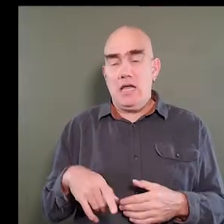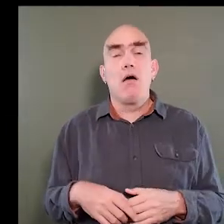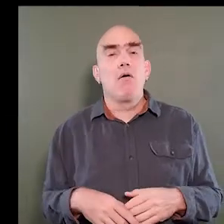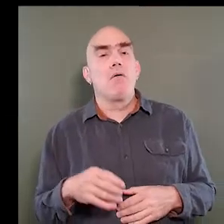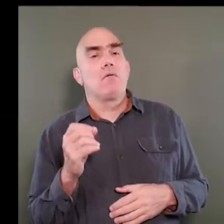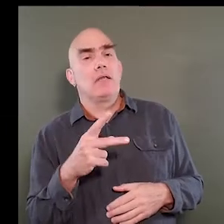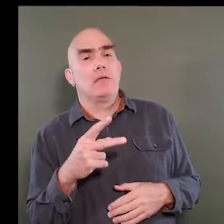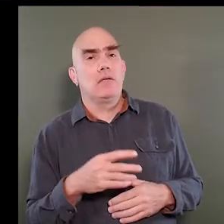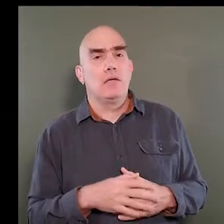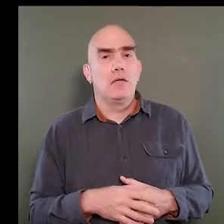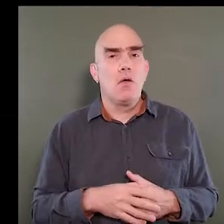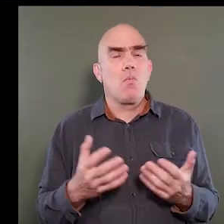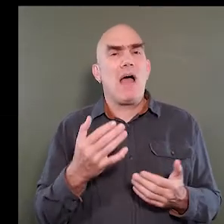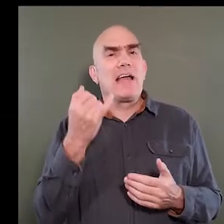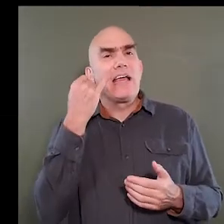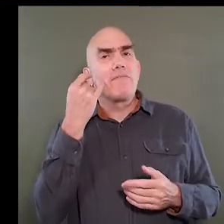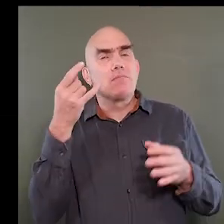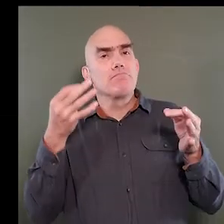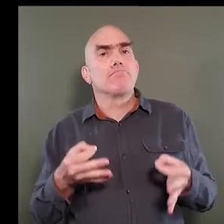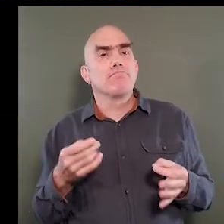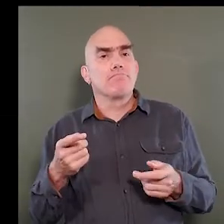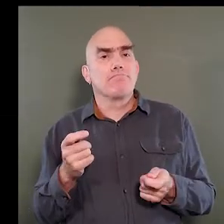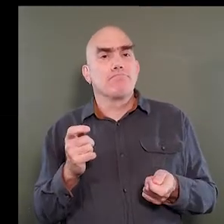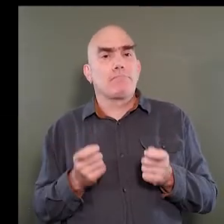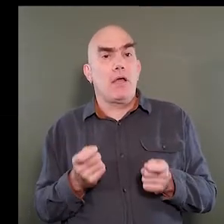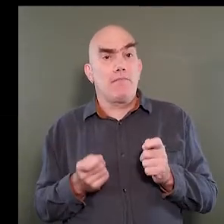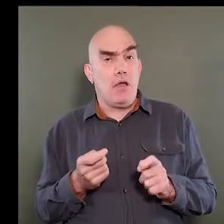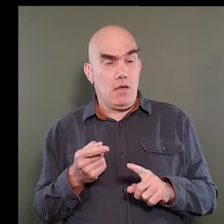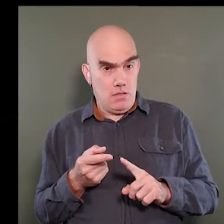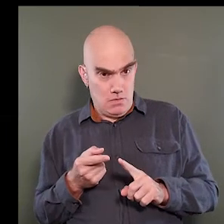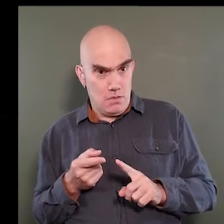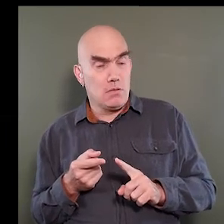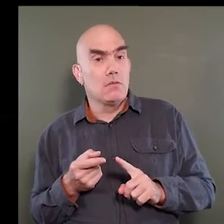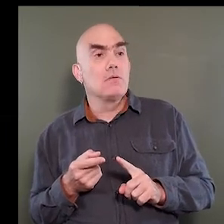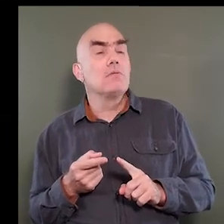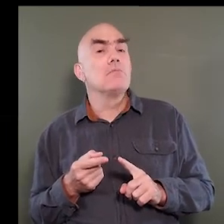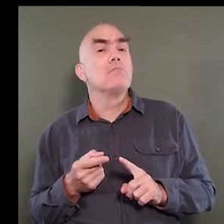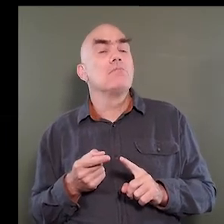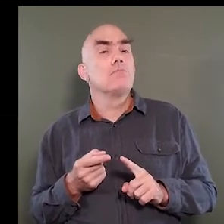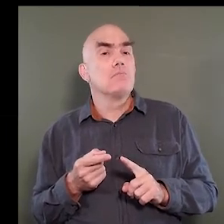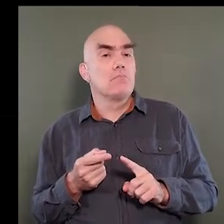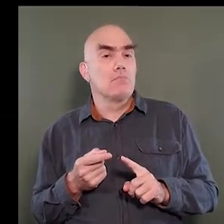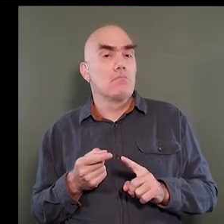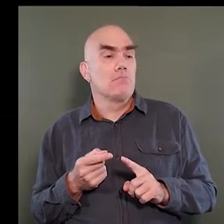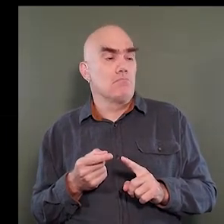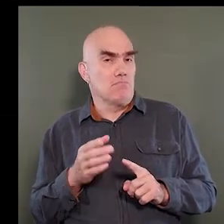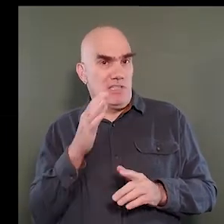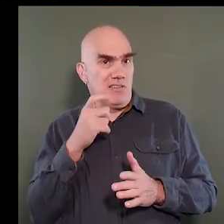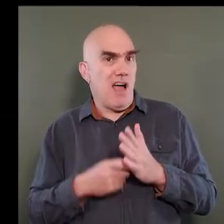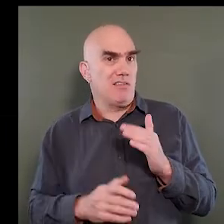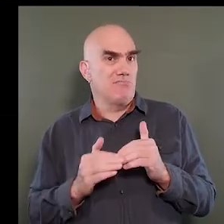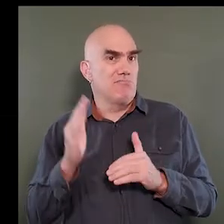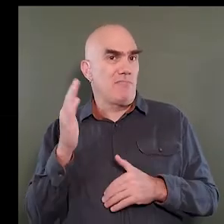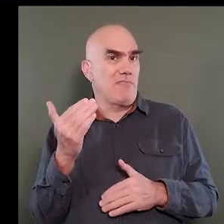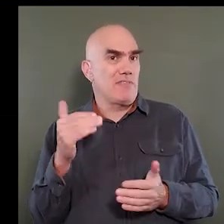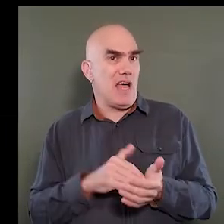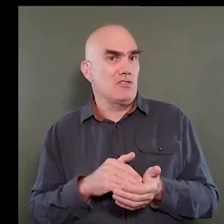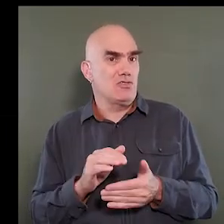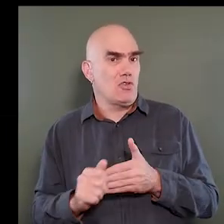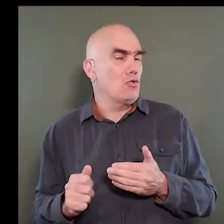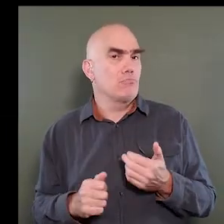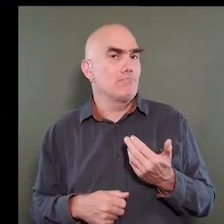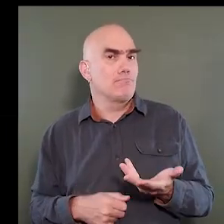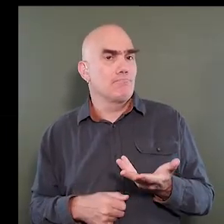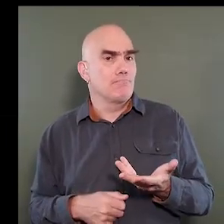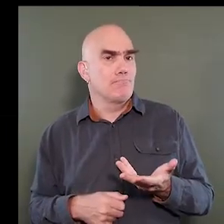Okay. What if it's determined that a modification is going to cost more than $15